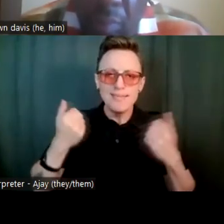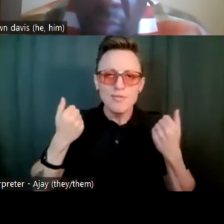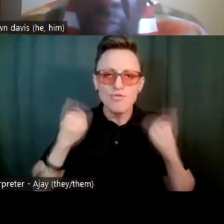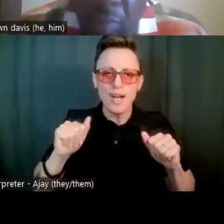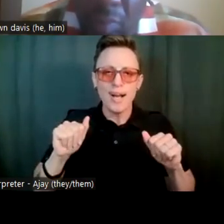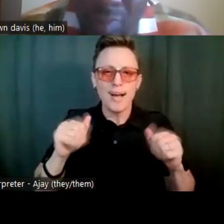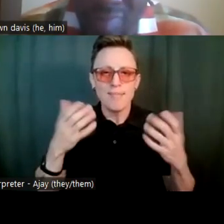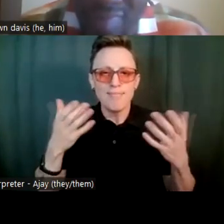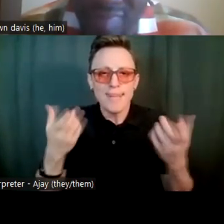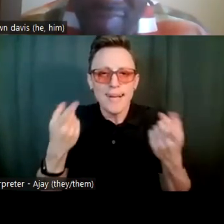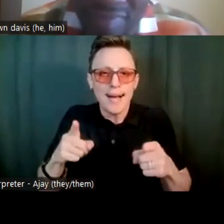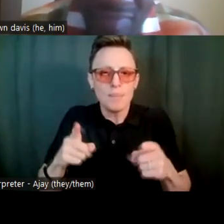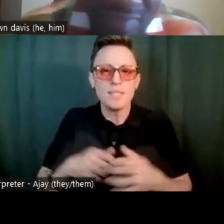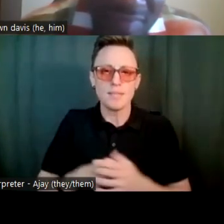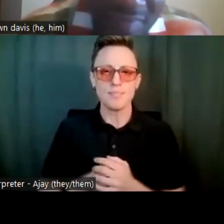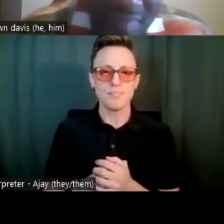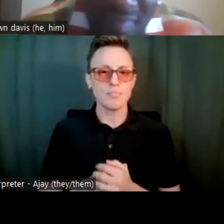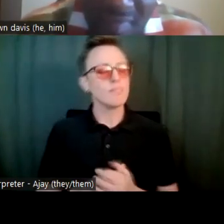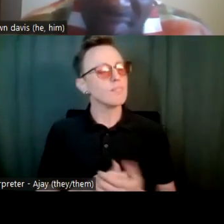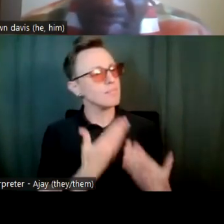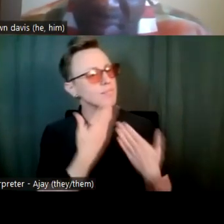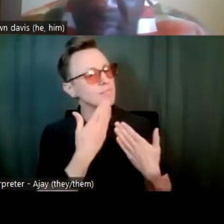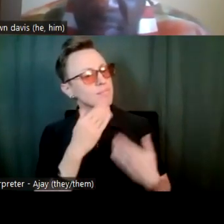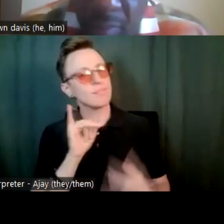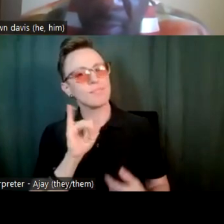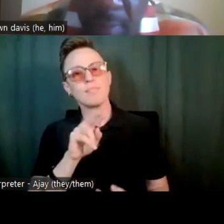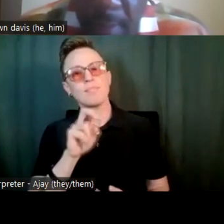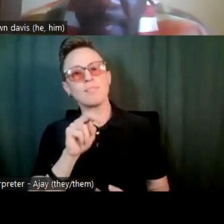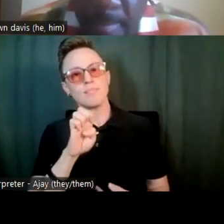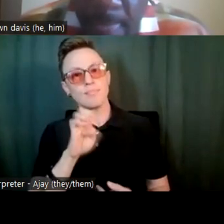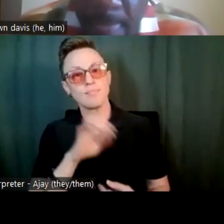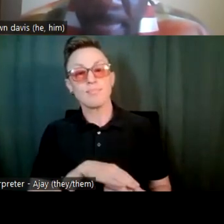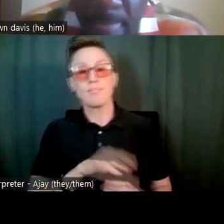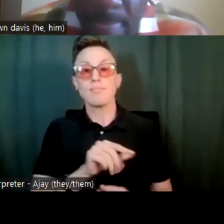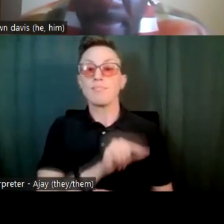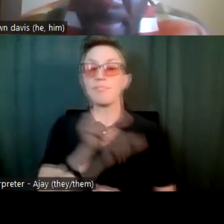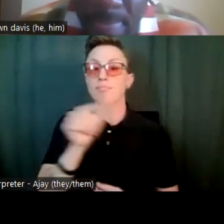Thank you, Irene. Now, Keisha?